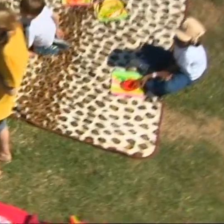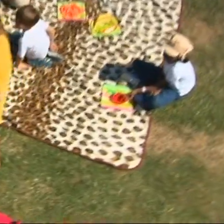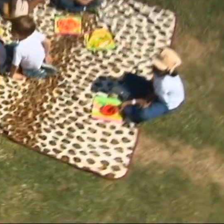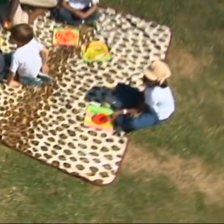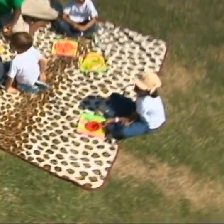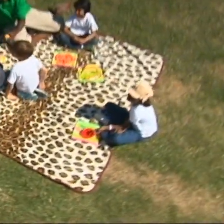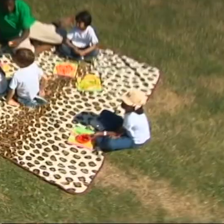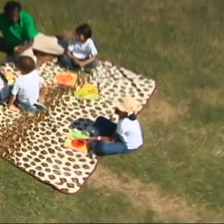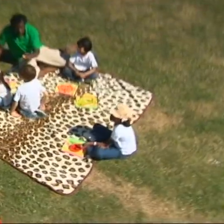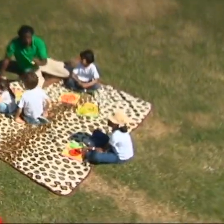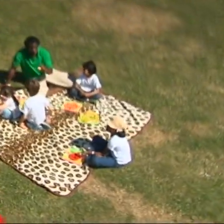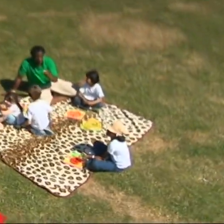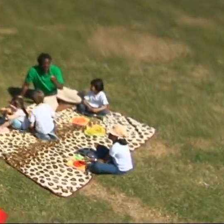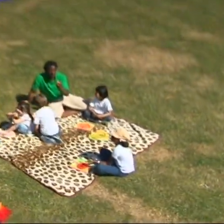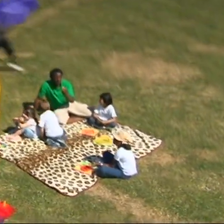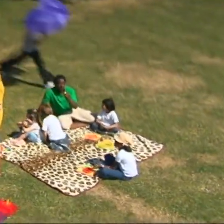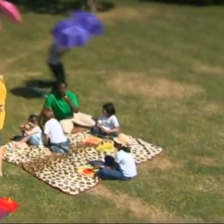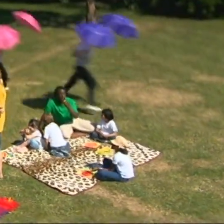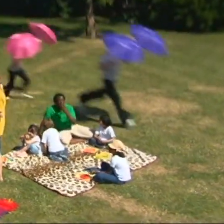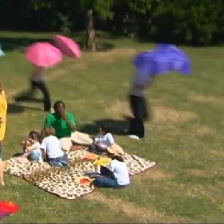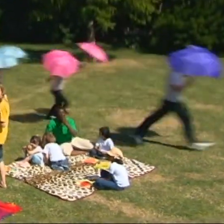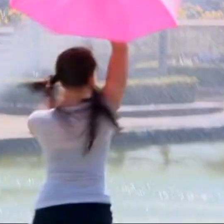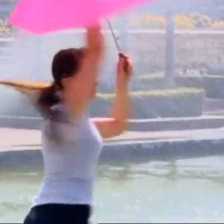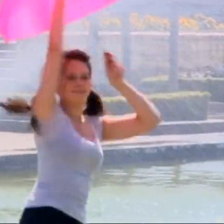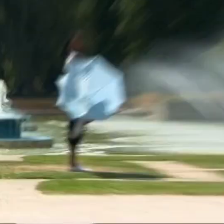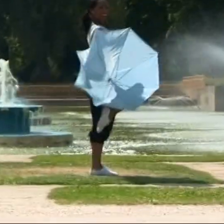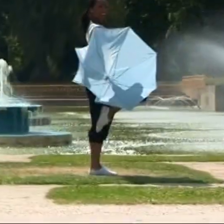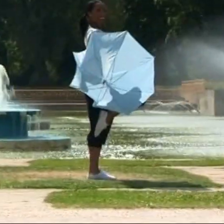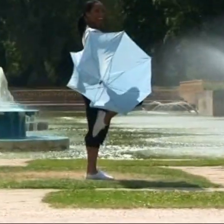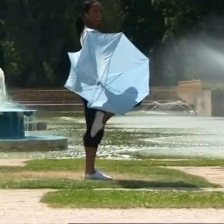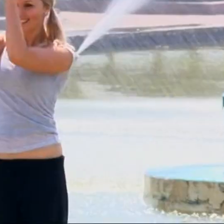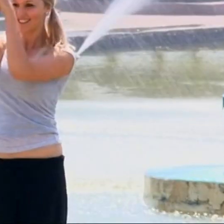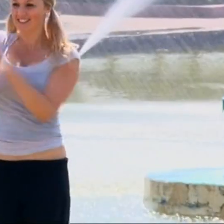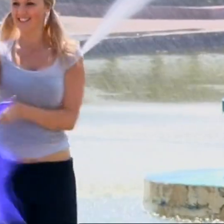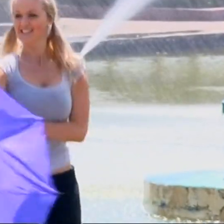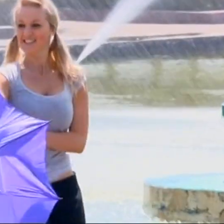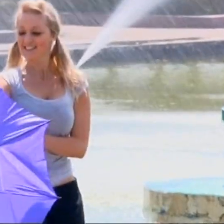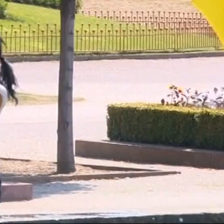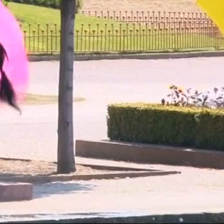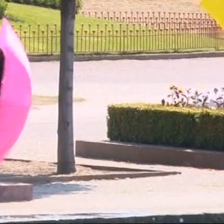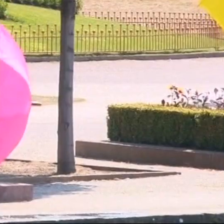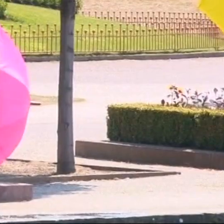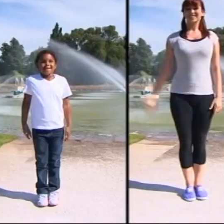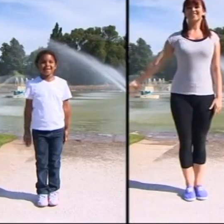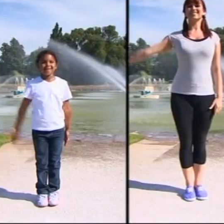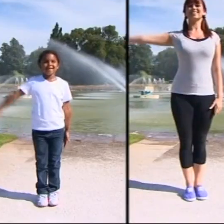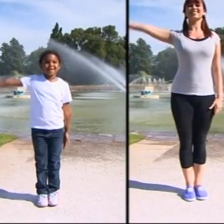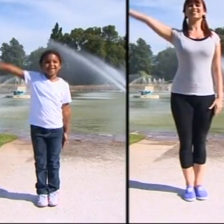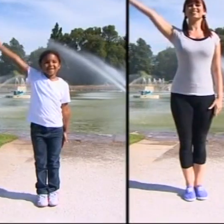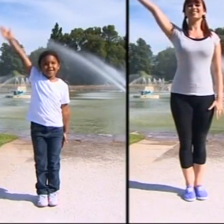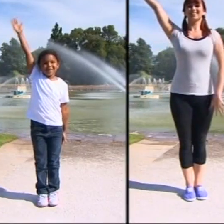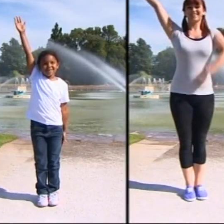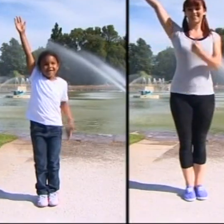Picnic roads in the park Beneath the rainbows are Long sunny summer night But never get dark Summer,